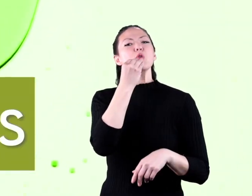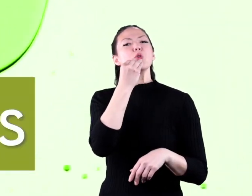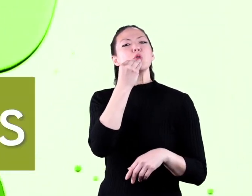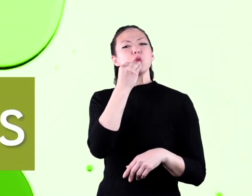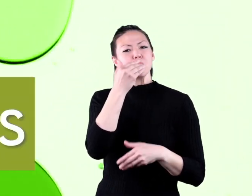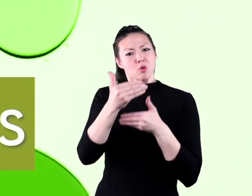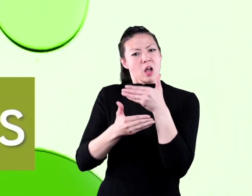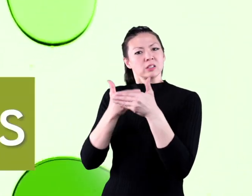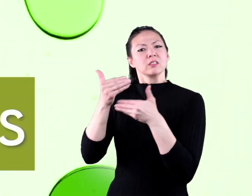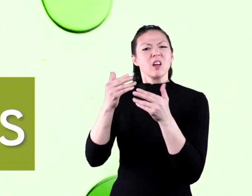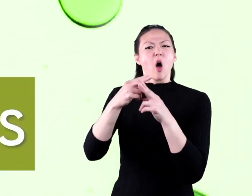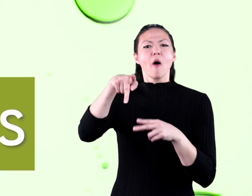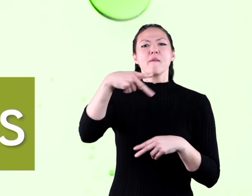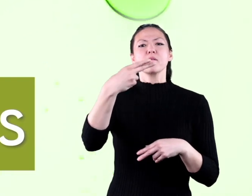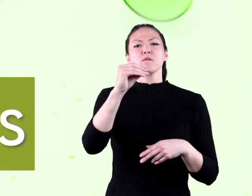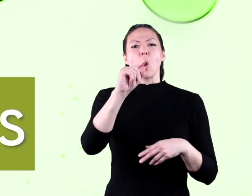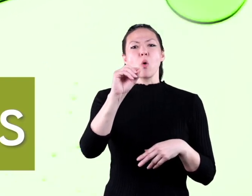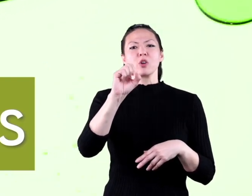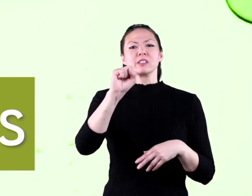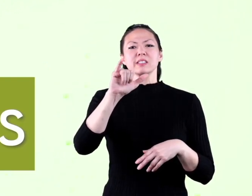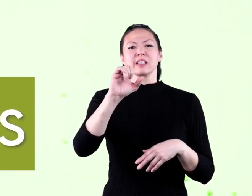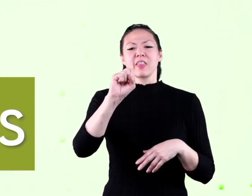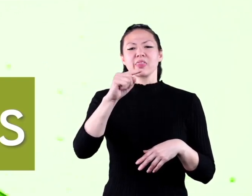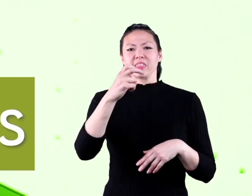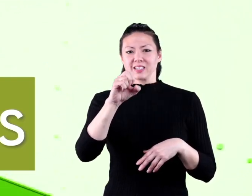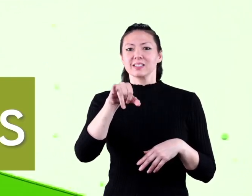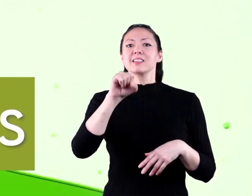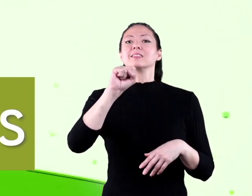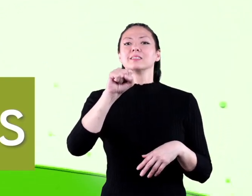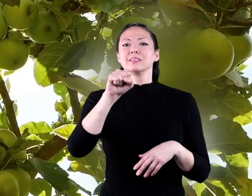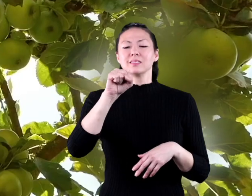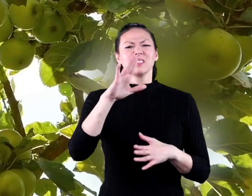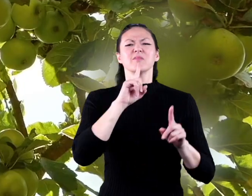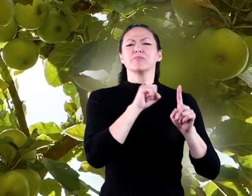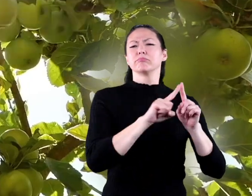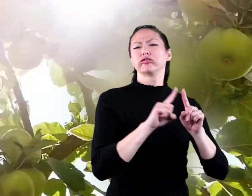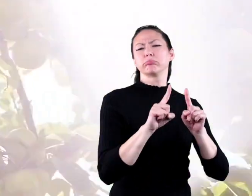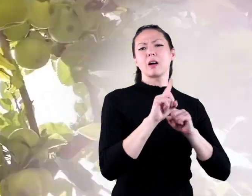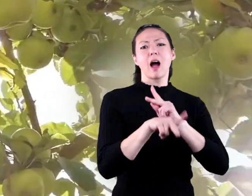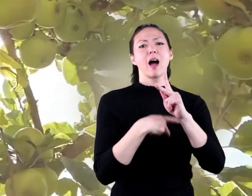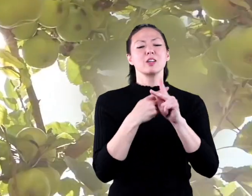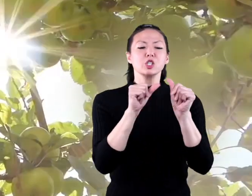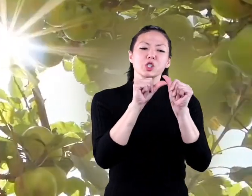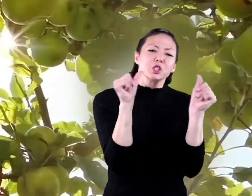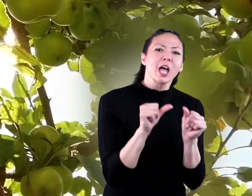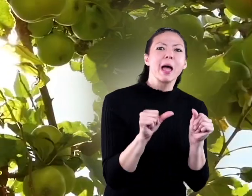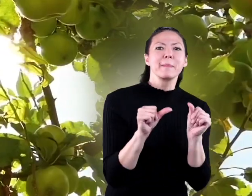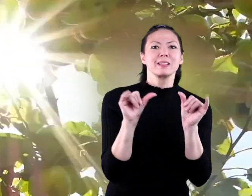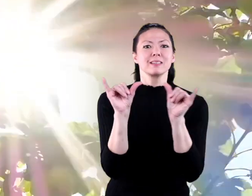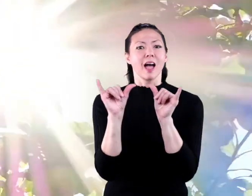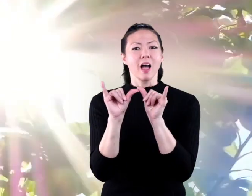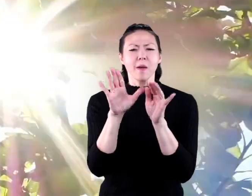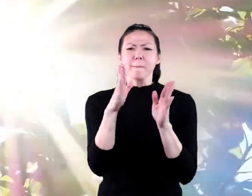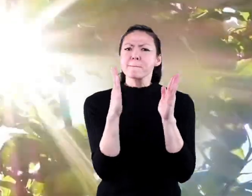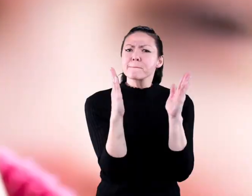make the food for the plants through a process of photosynthesis and come in all kinds of shapes and sizes.